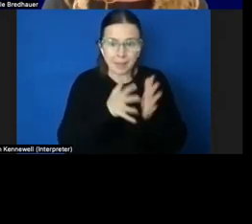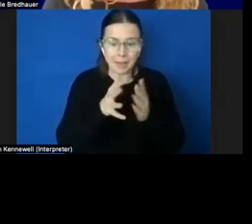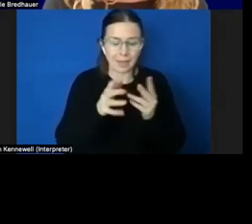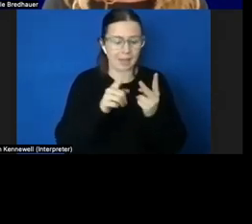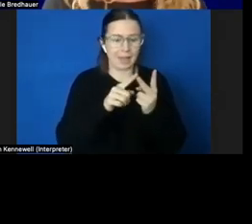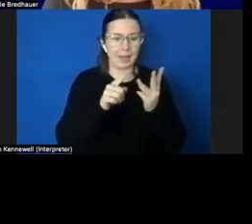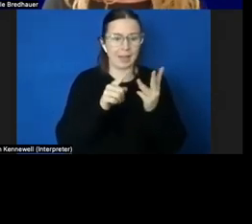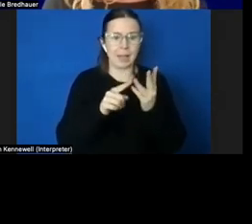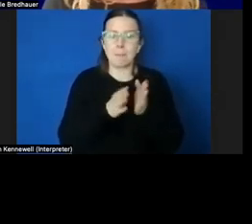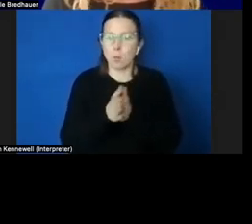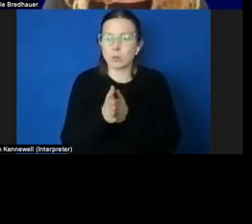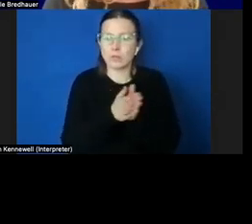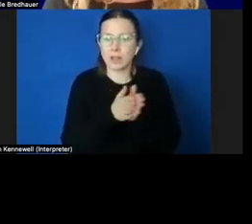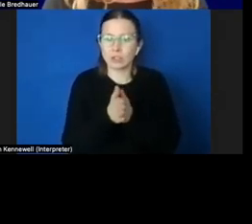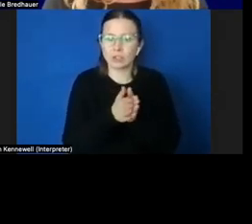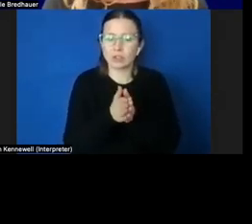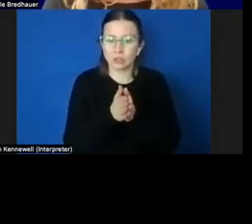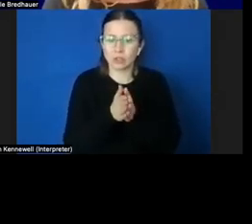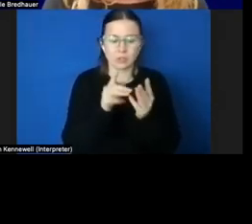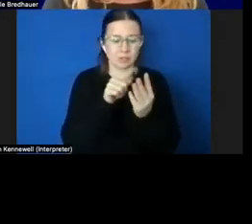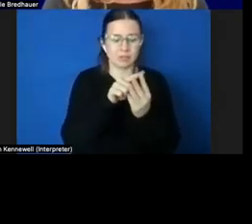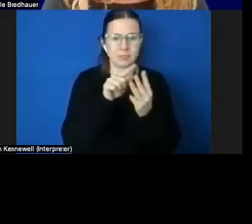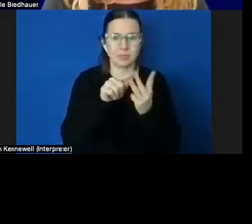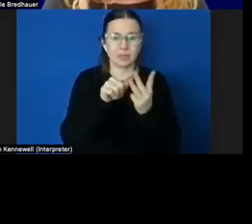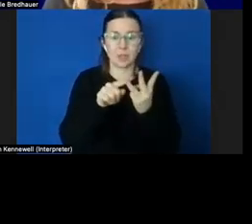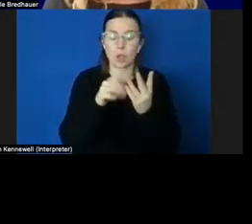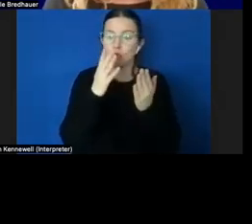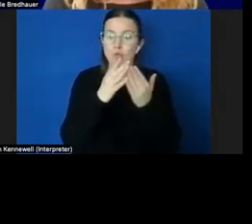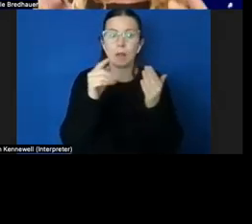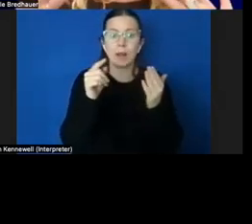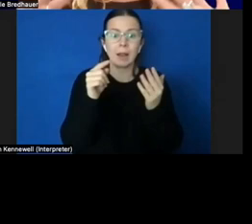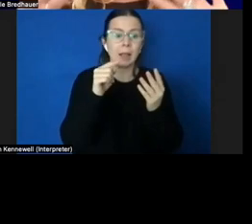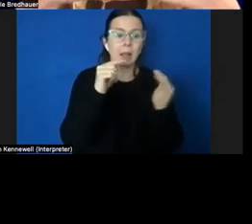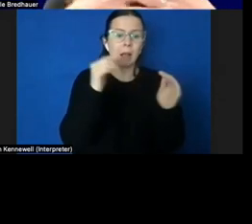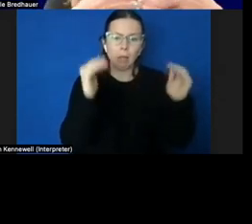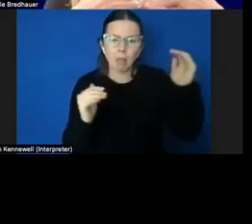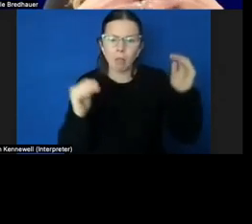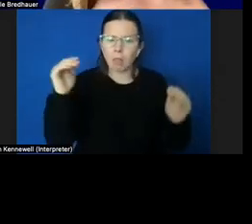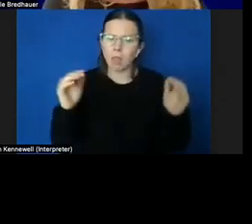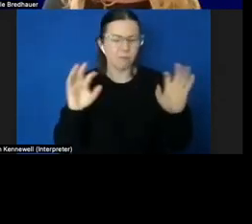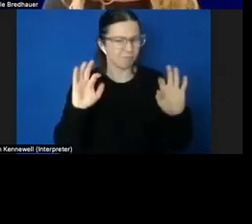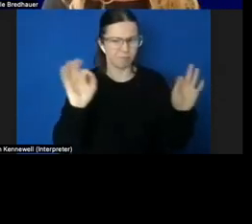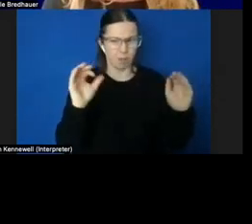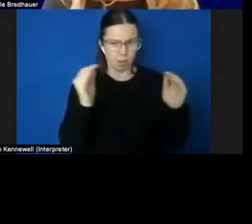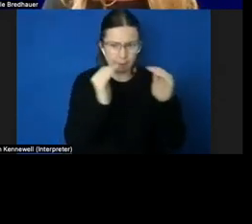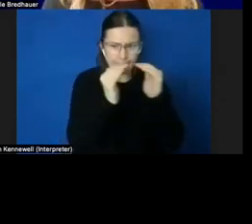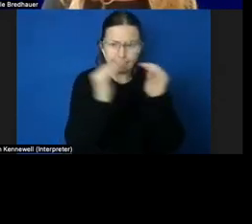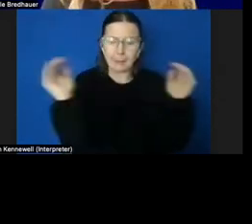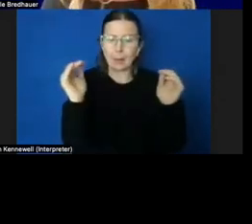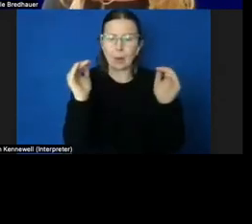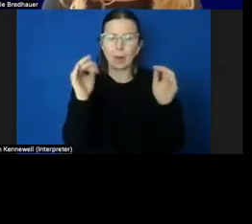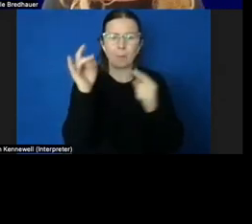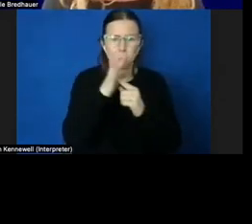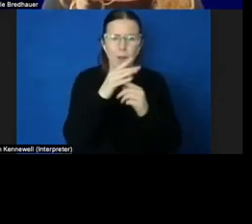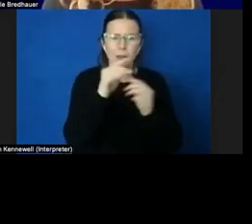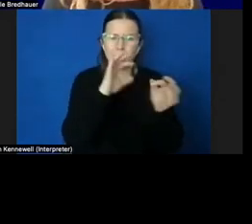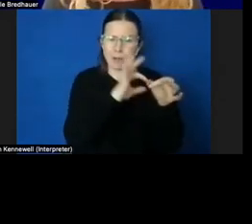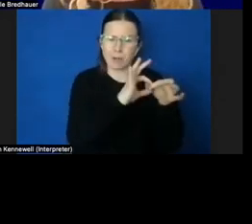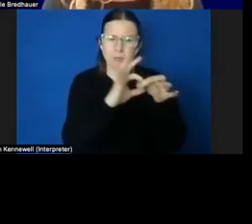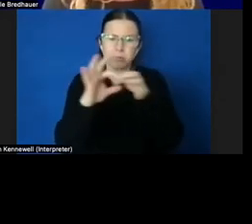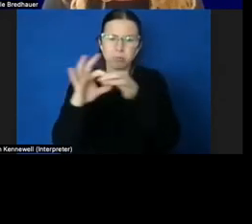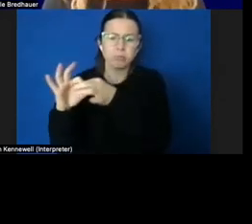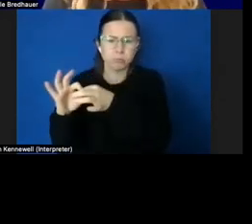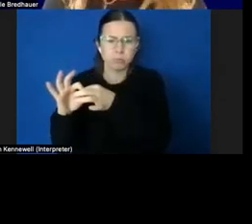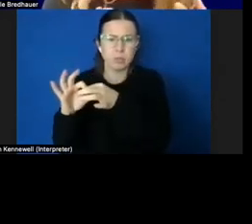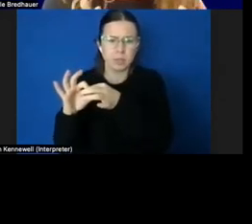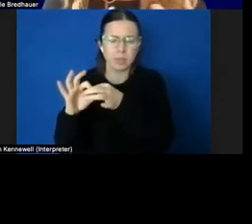These areas are all equally important and overlapping. They're very inclined,